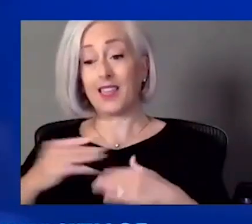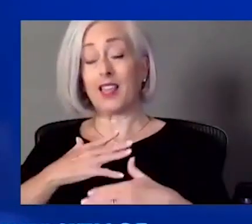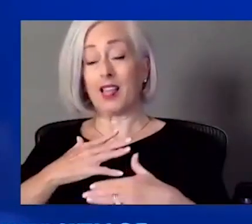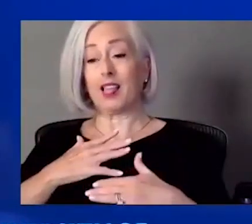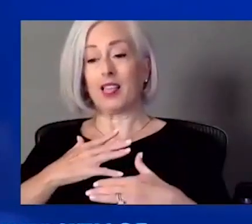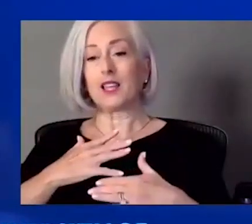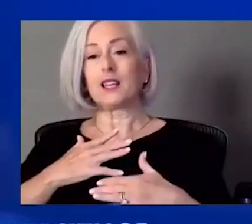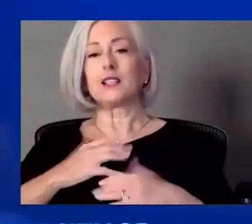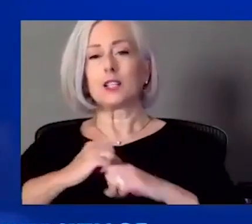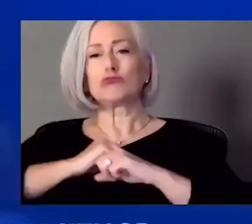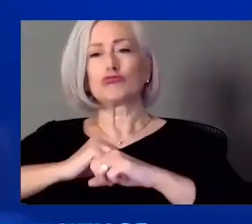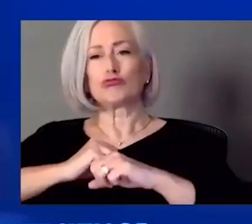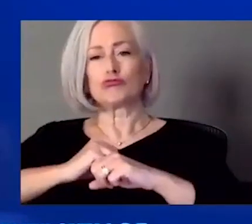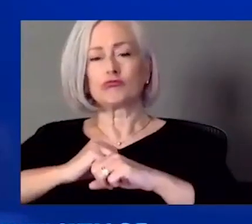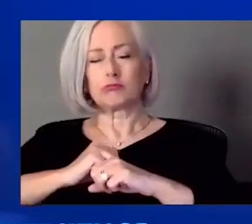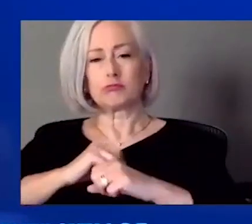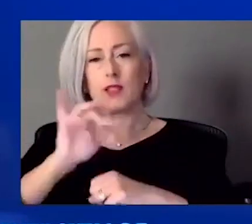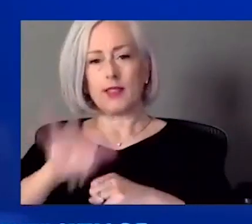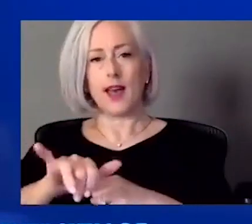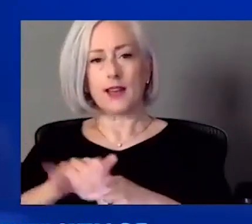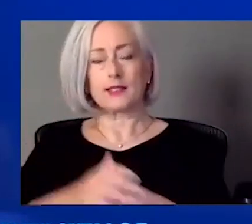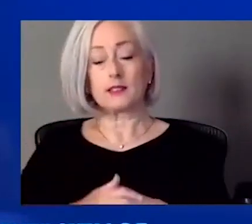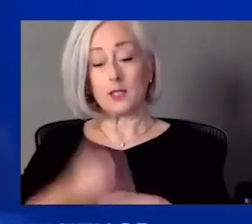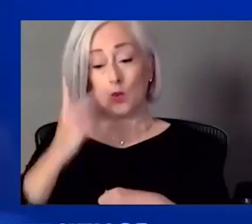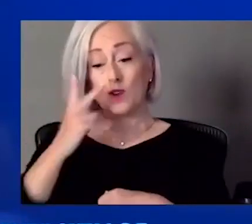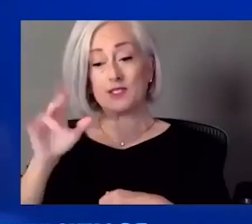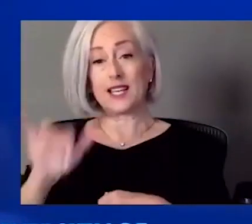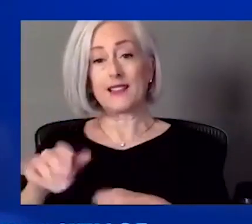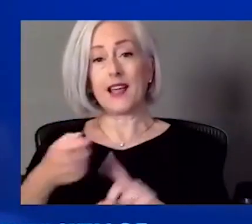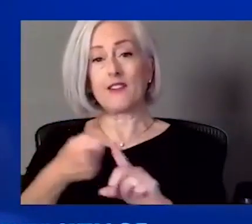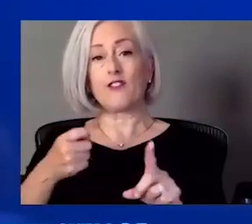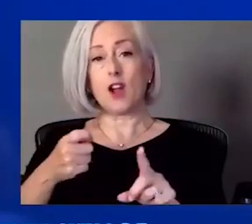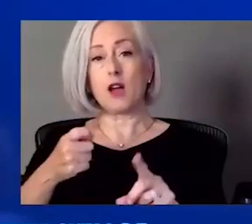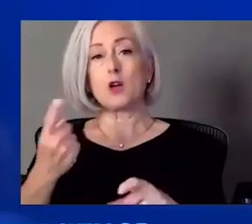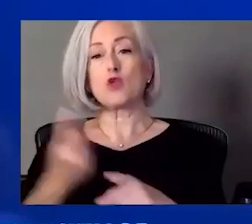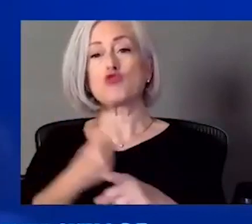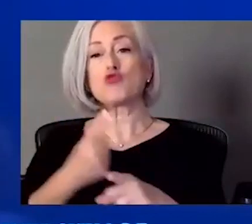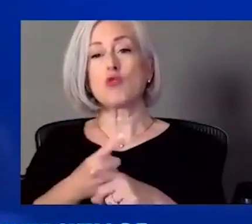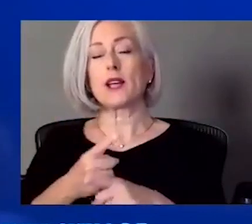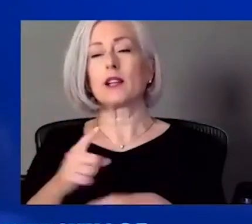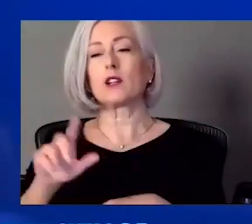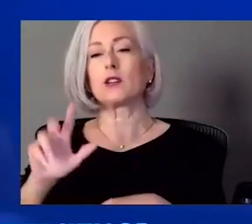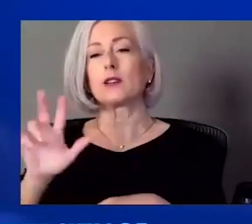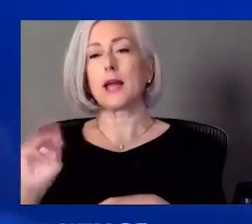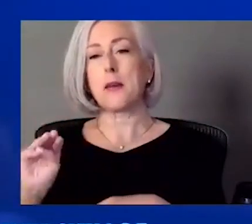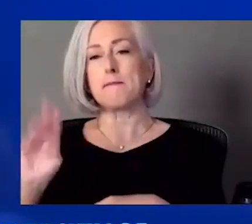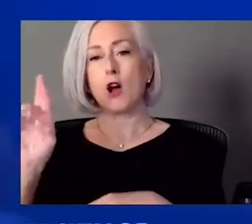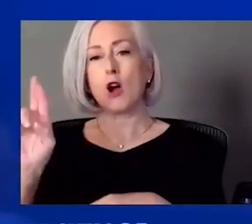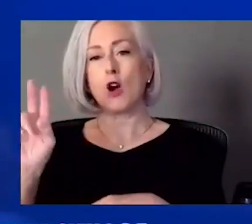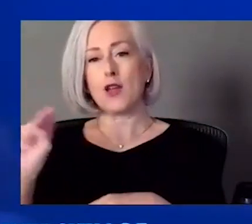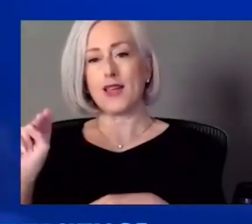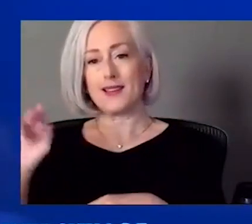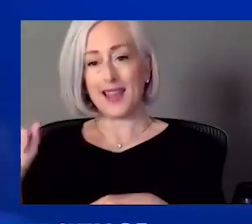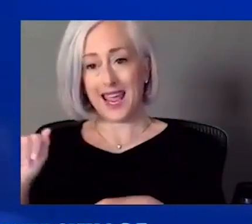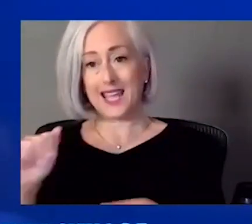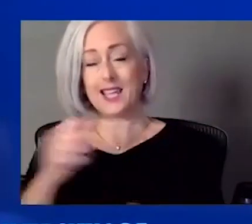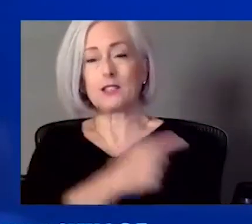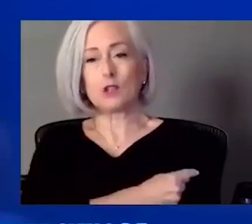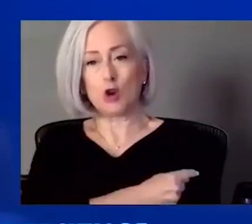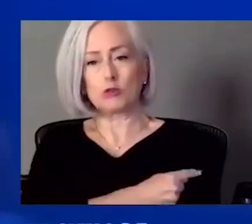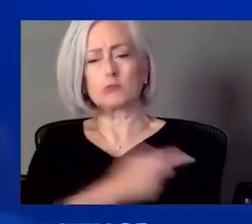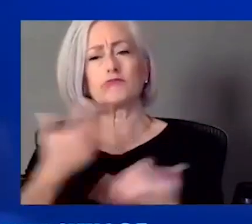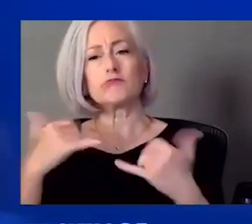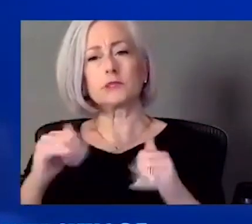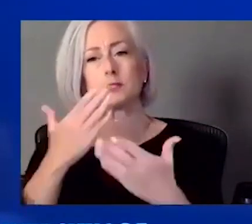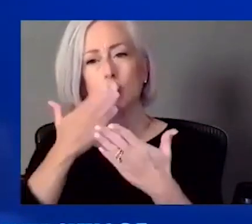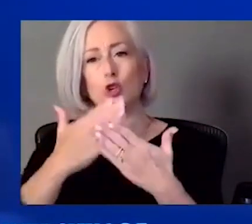with the third dose of the regular MRNA vaccine that we've already gotten, you still have very good protection. So I think it's just going to be able to